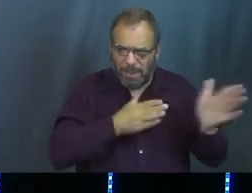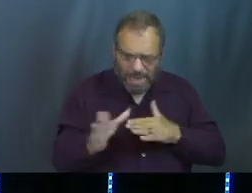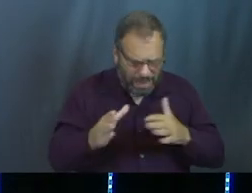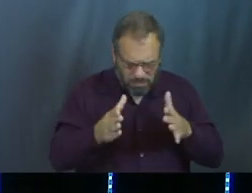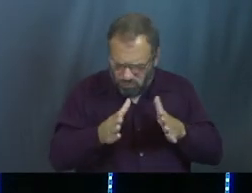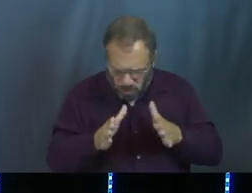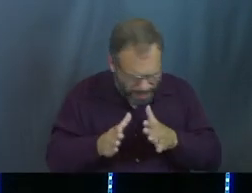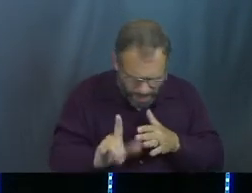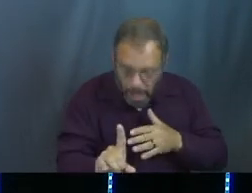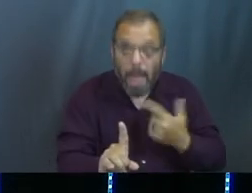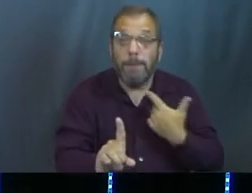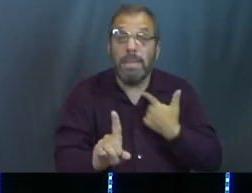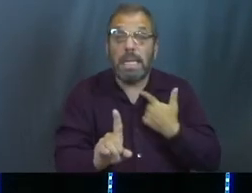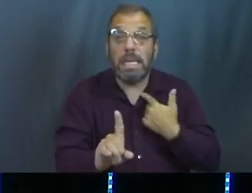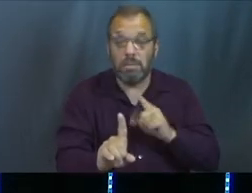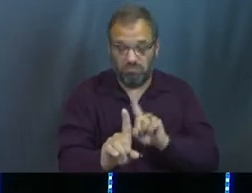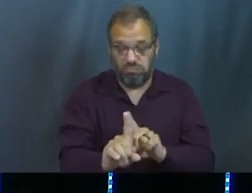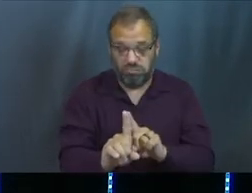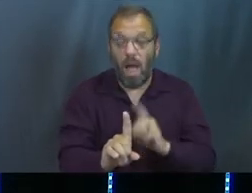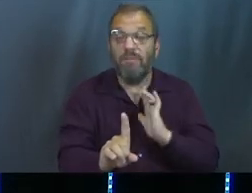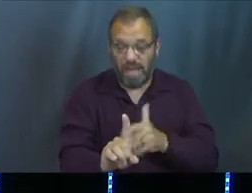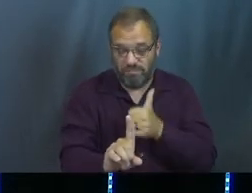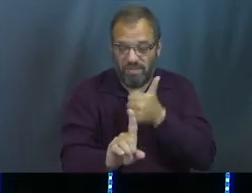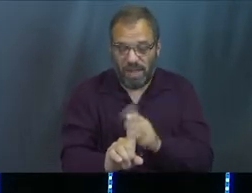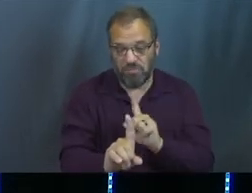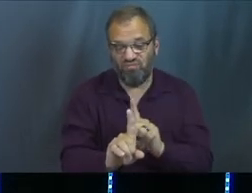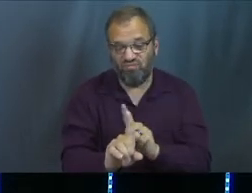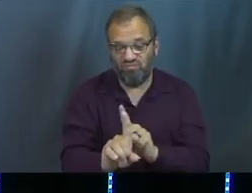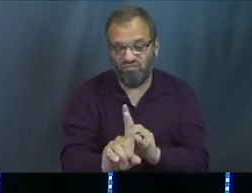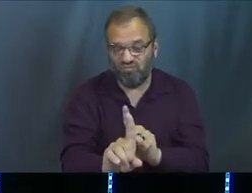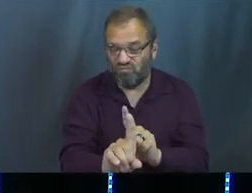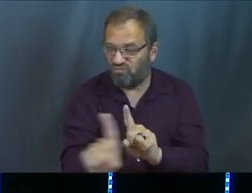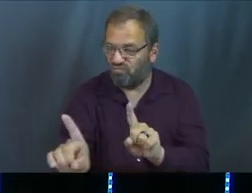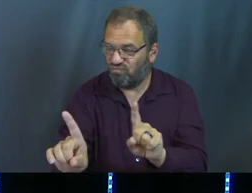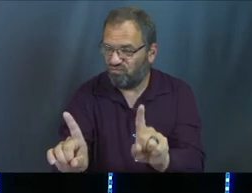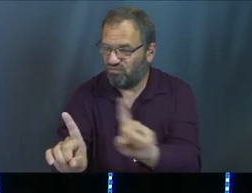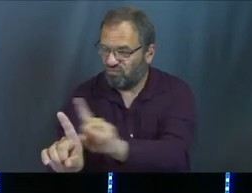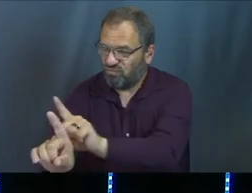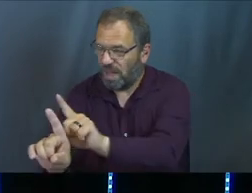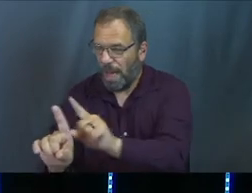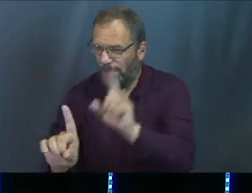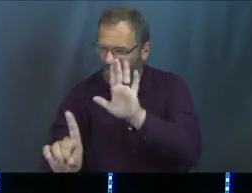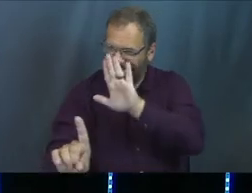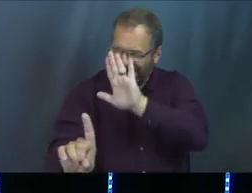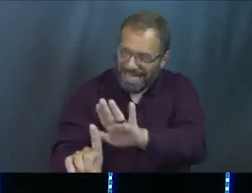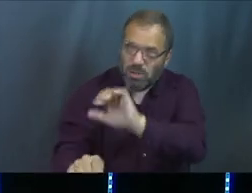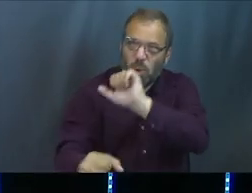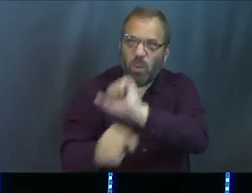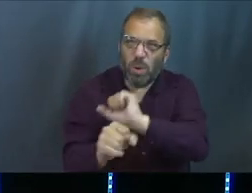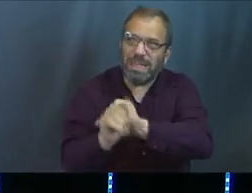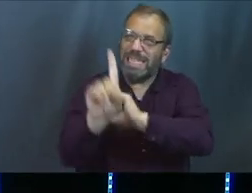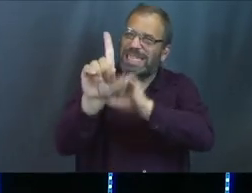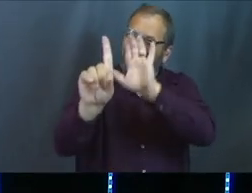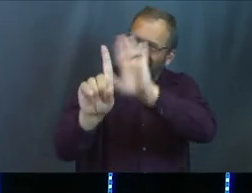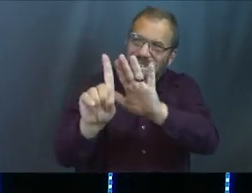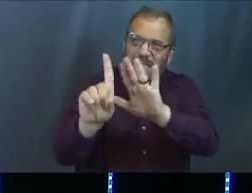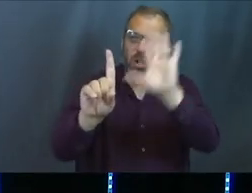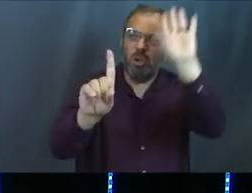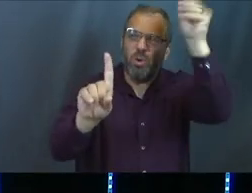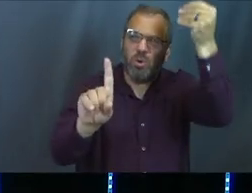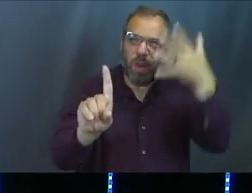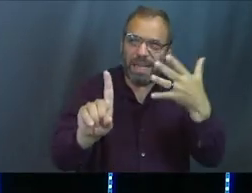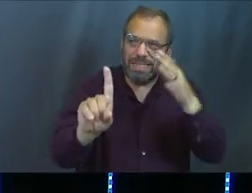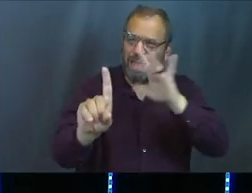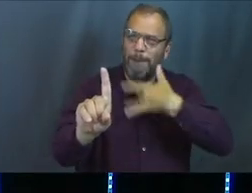plan. And all I have to do is just submit and go, sure, I'll go that way, God. But it's all his handiwork. It's all his doing. That's the grace of God.